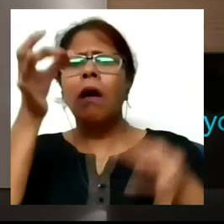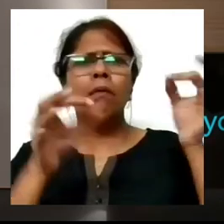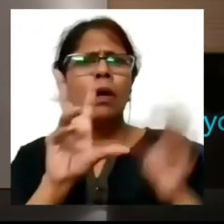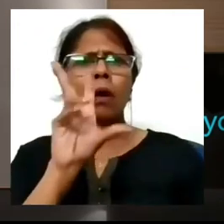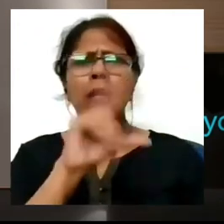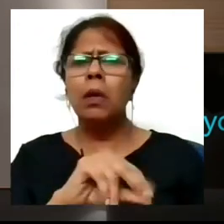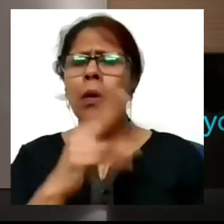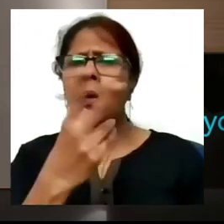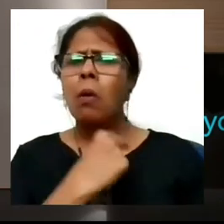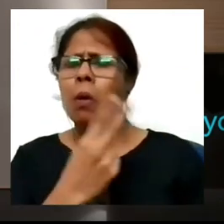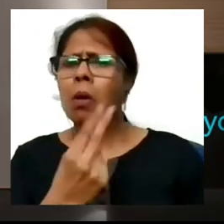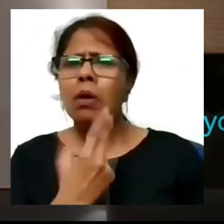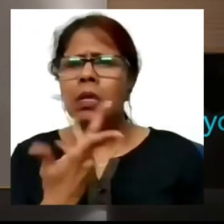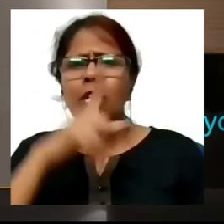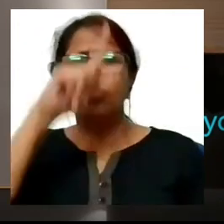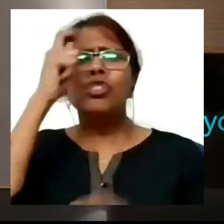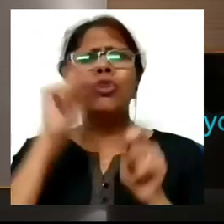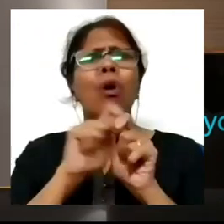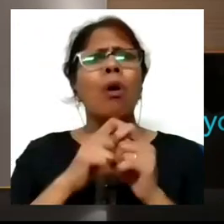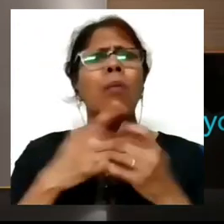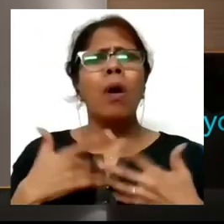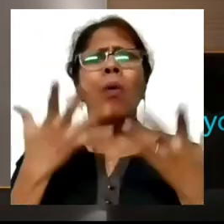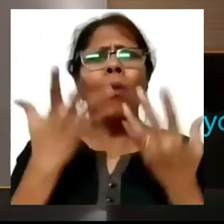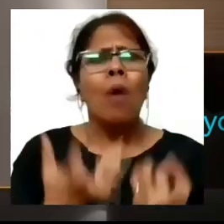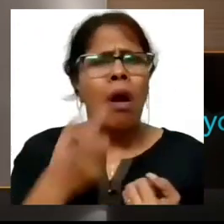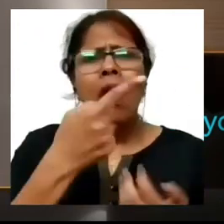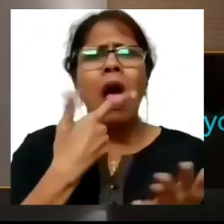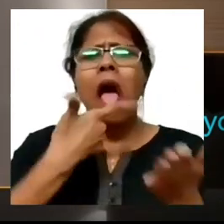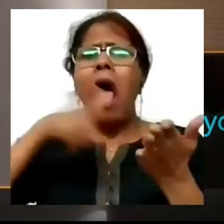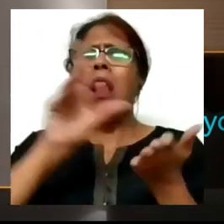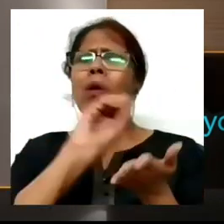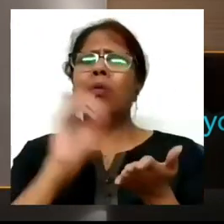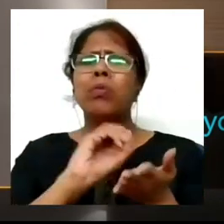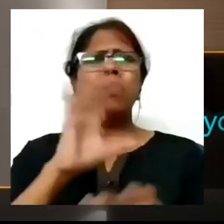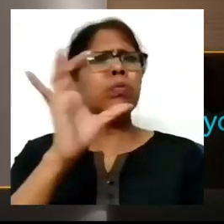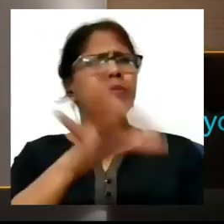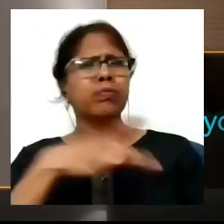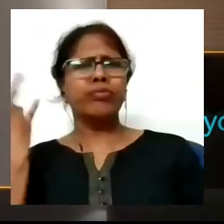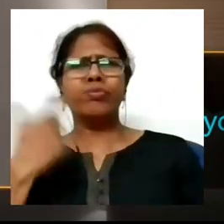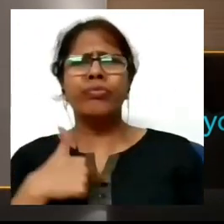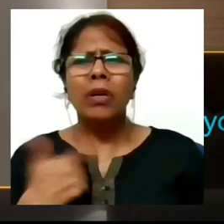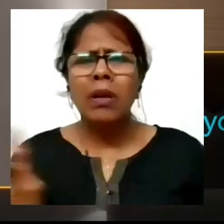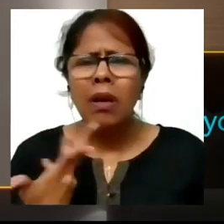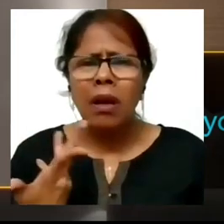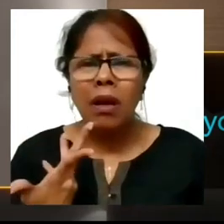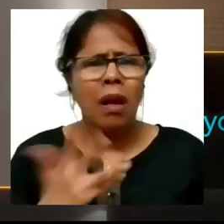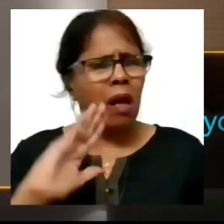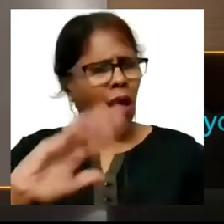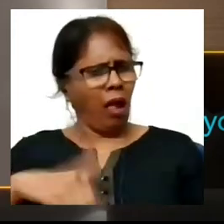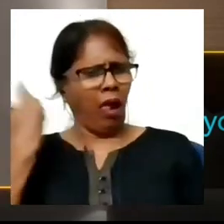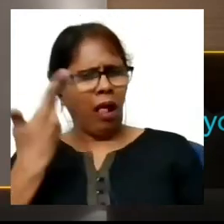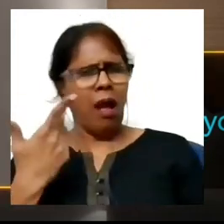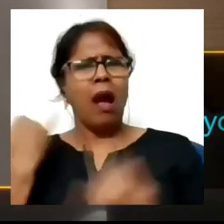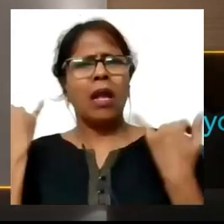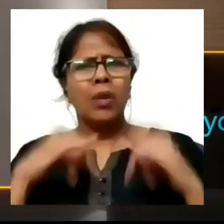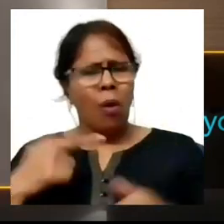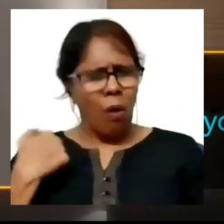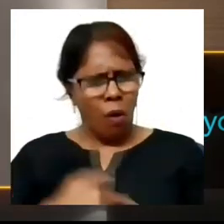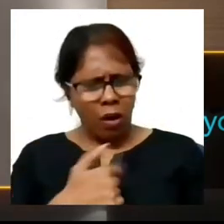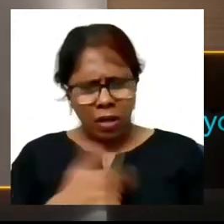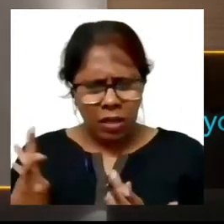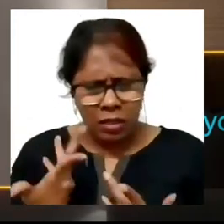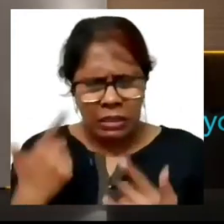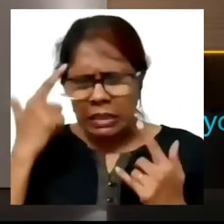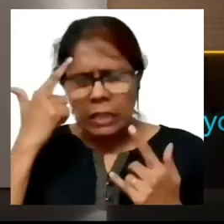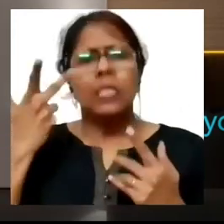job there should be no reason he's not allowed to do it simply because he has something else wrong with him so I decided to fight it